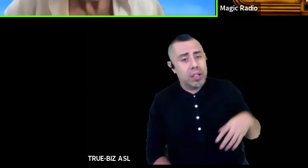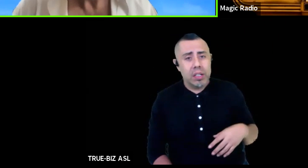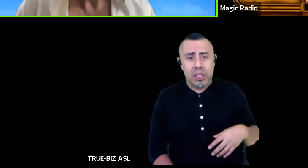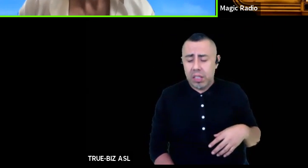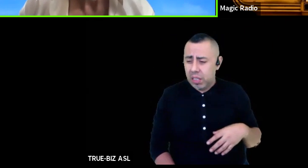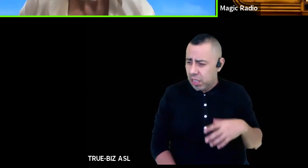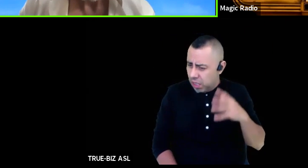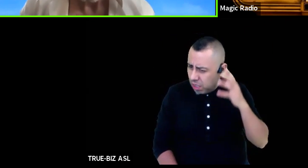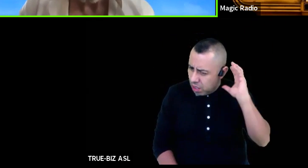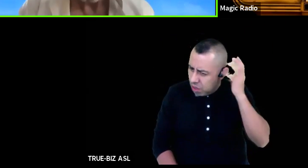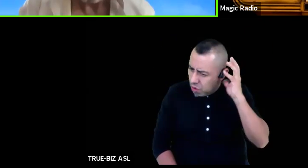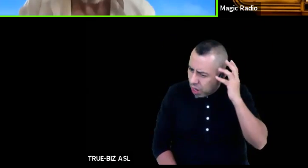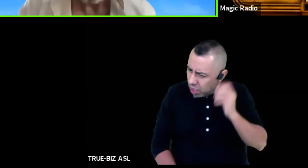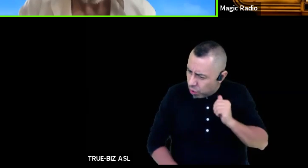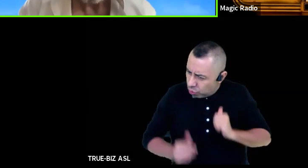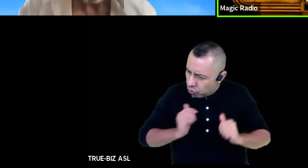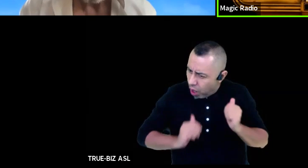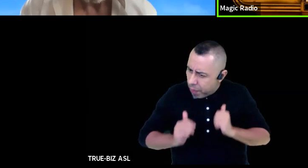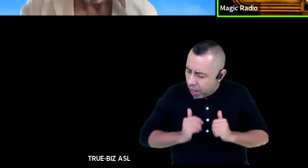said who's there?